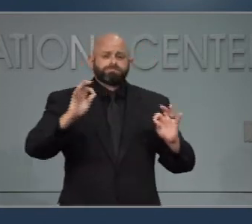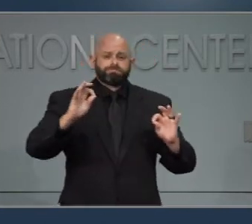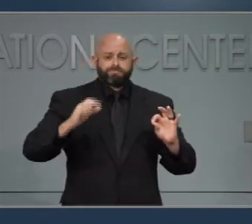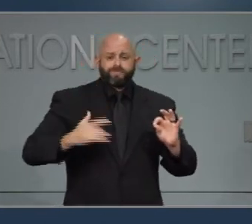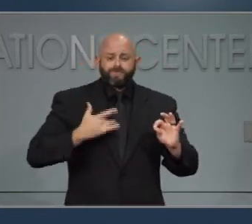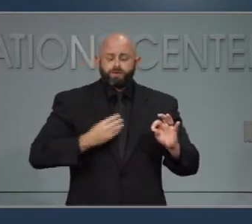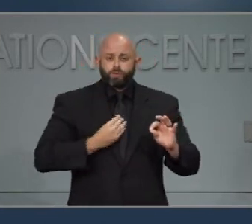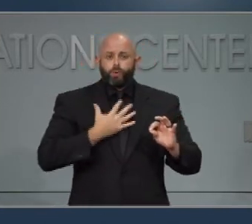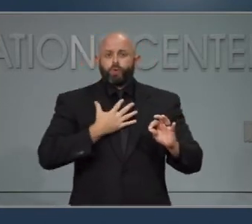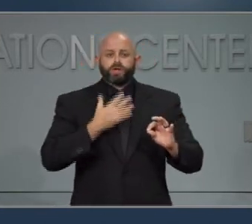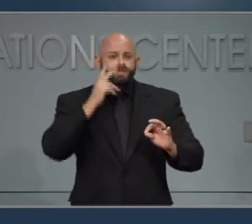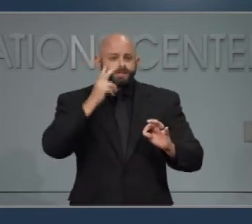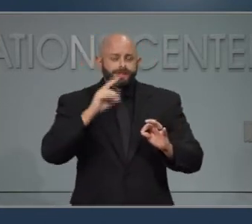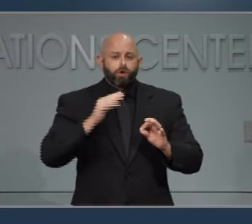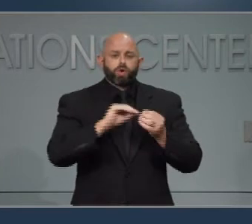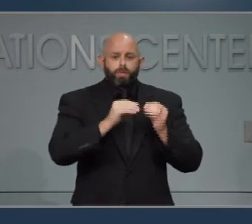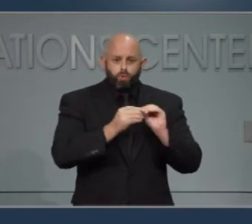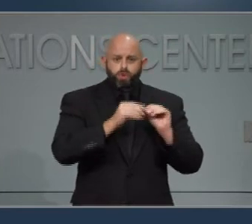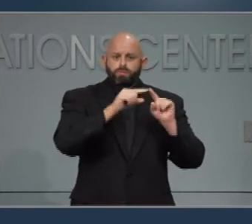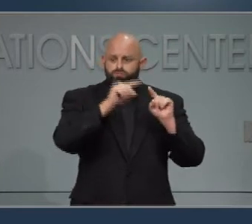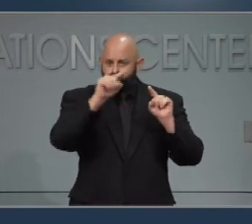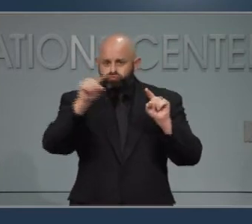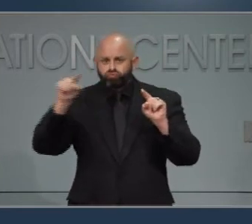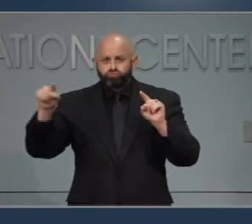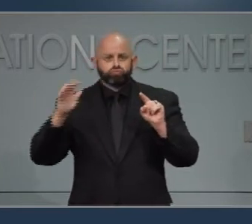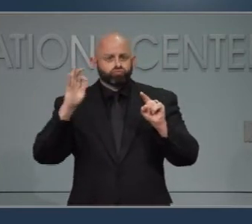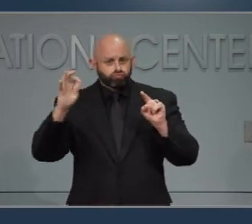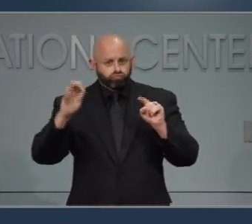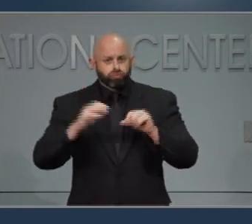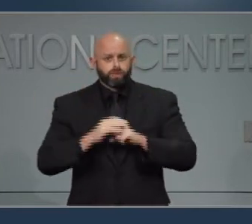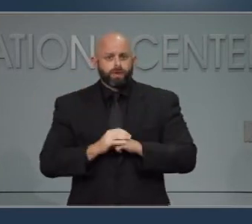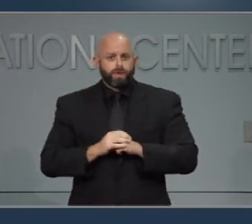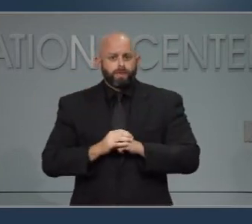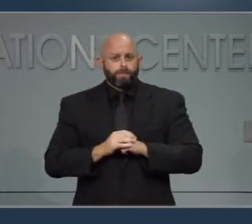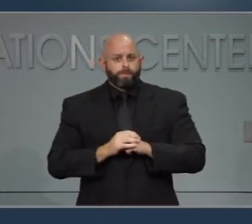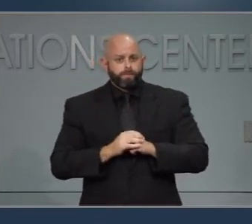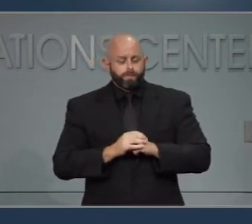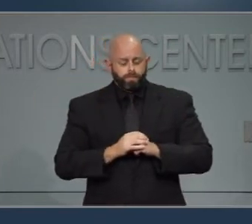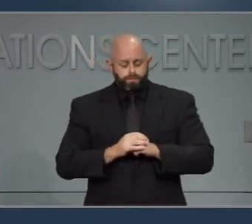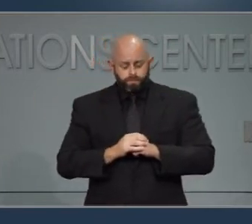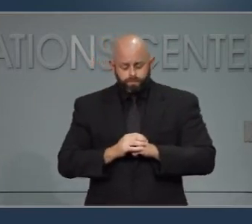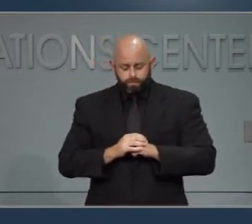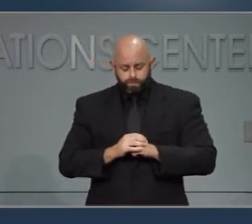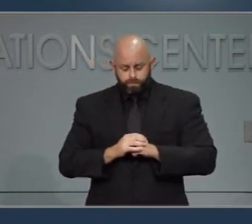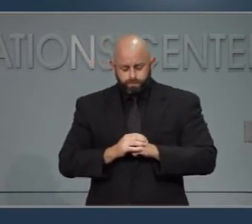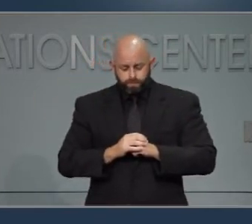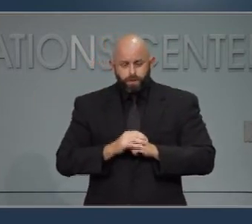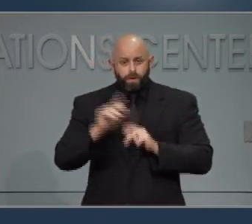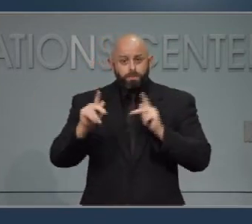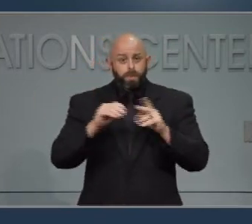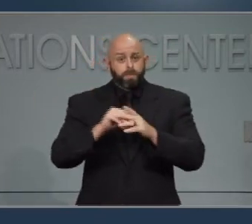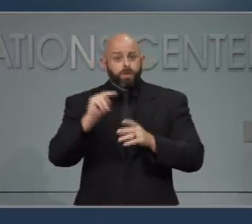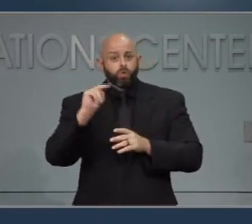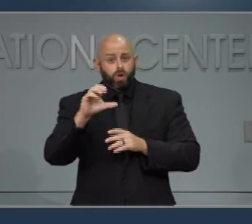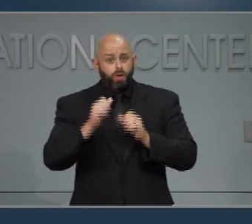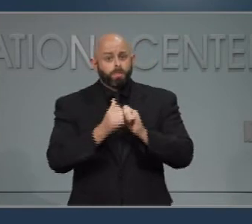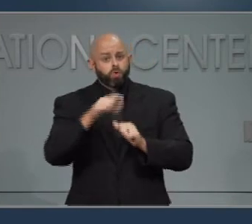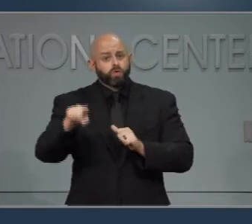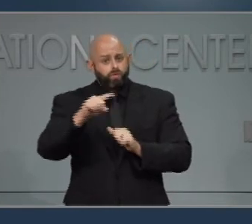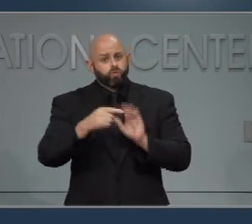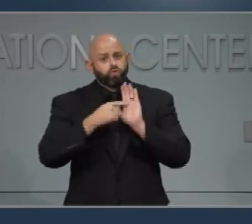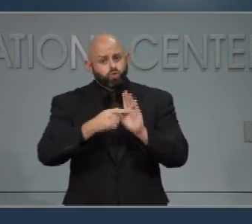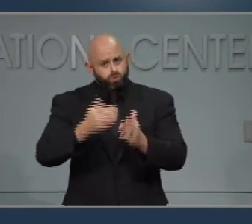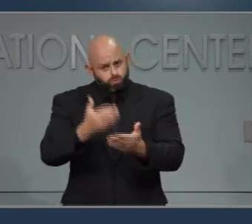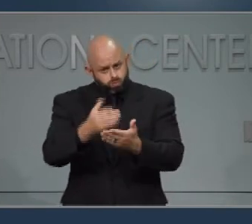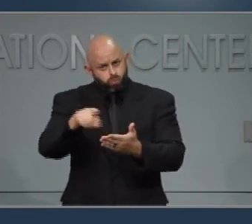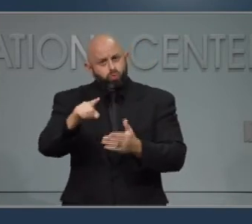and decreasing on some of our key data metrics. North Carolinians, most of you are showing you know how to fight